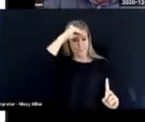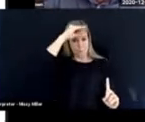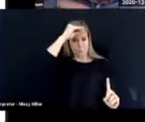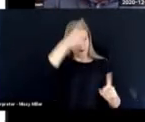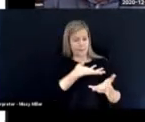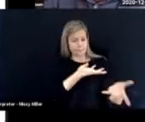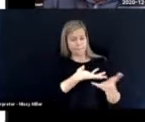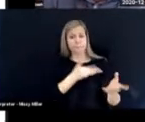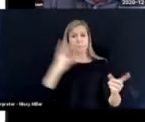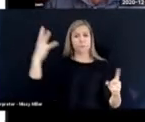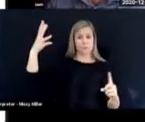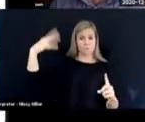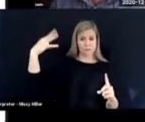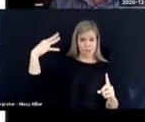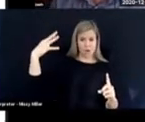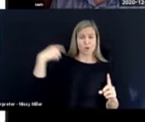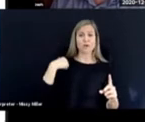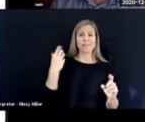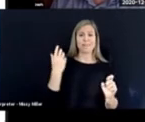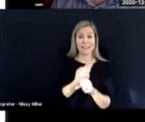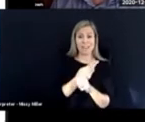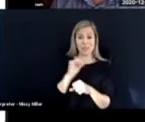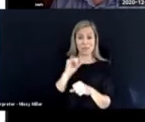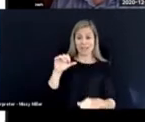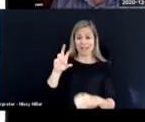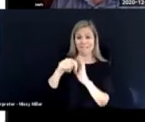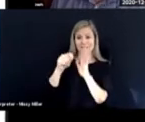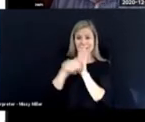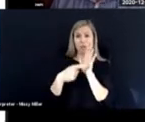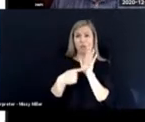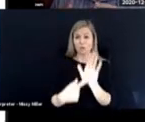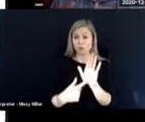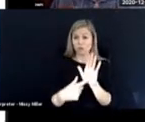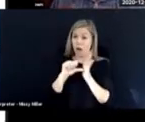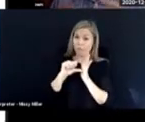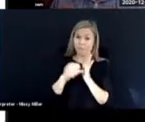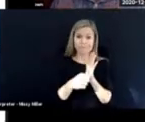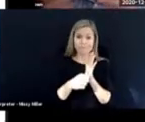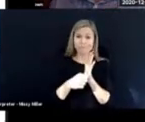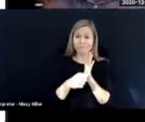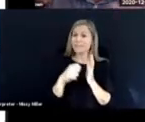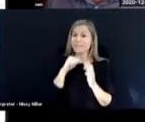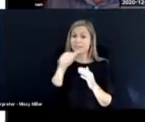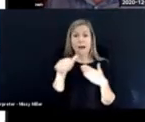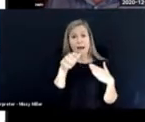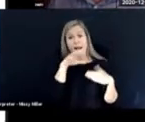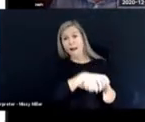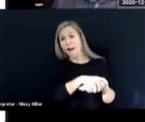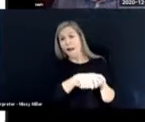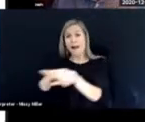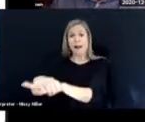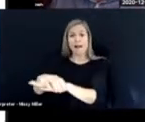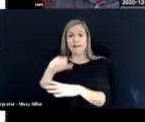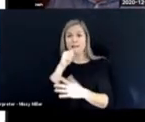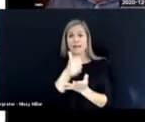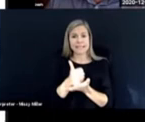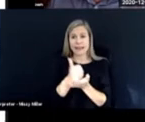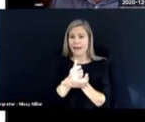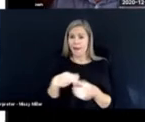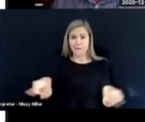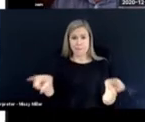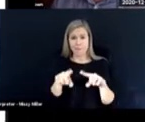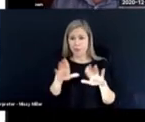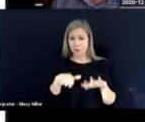our garden with a boy. And they used it to make, to make the point that the directive